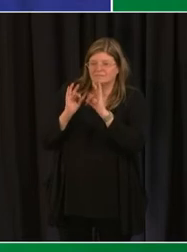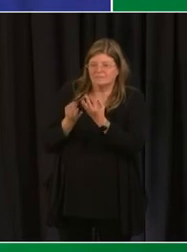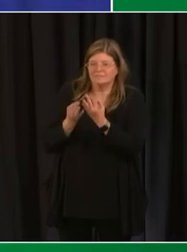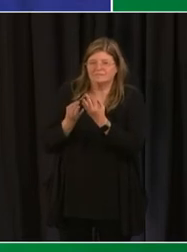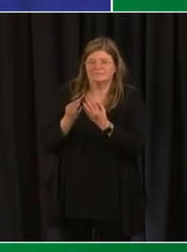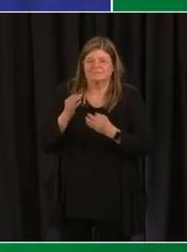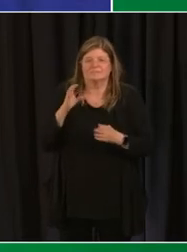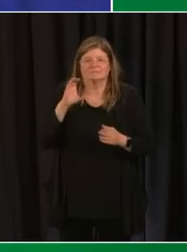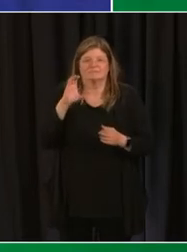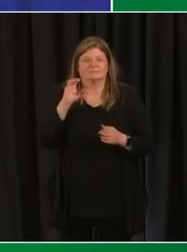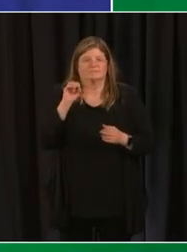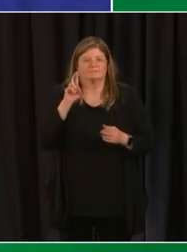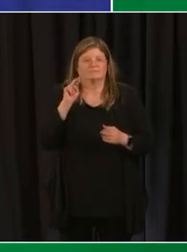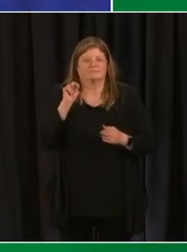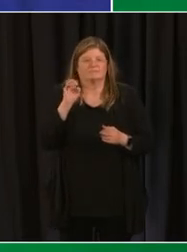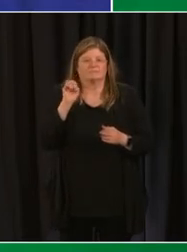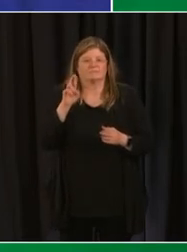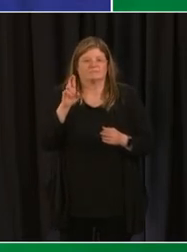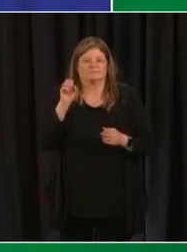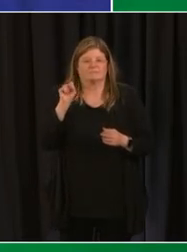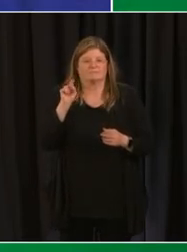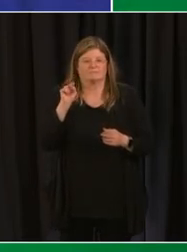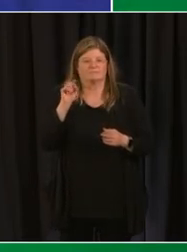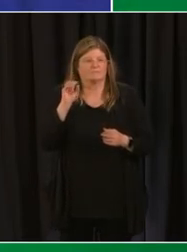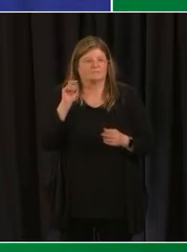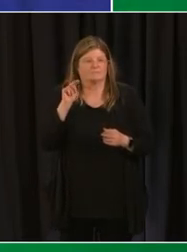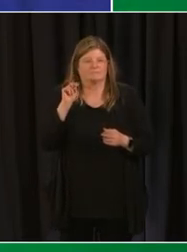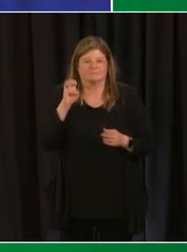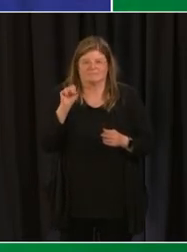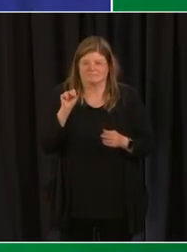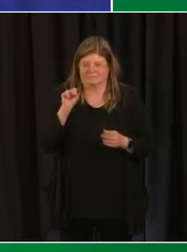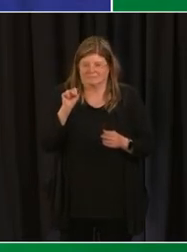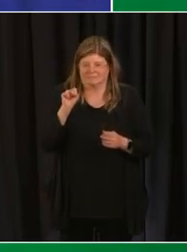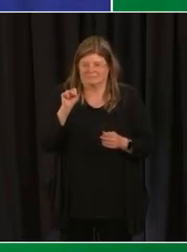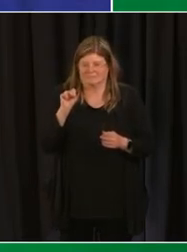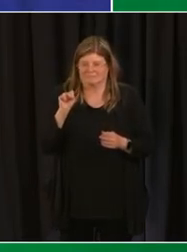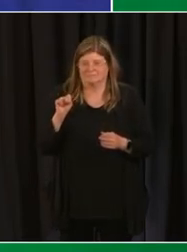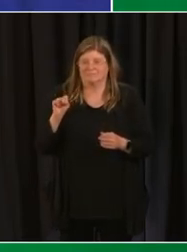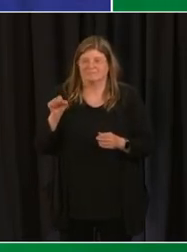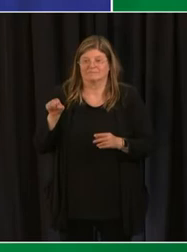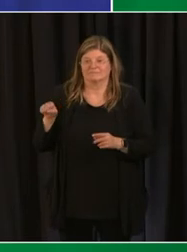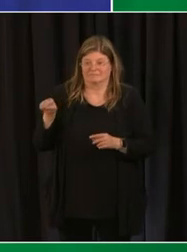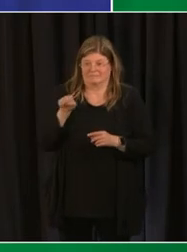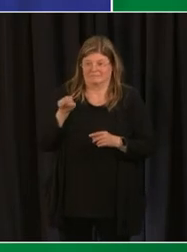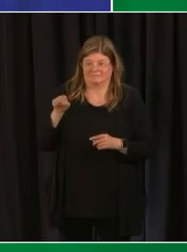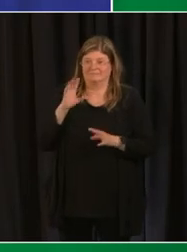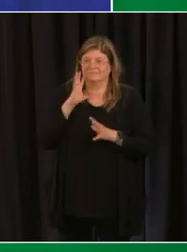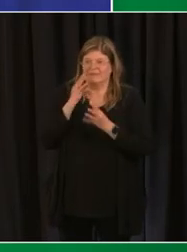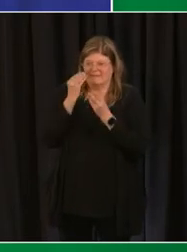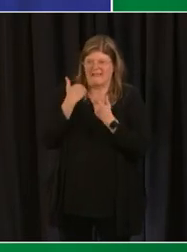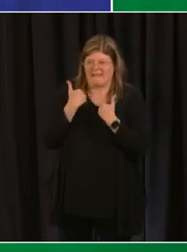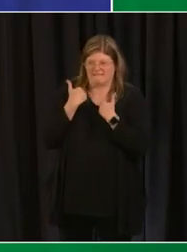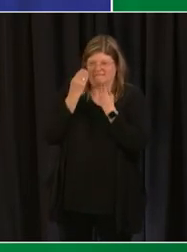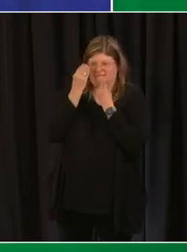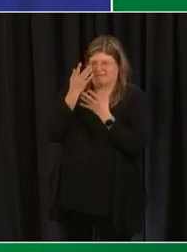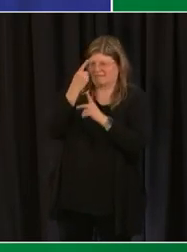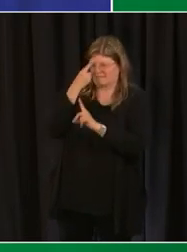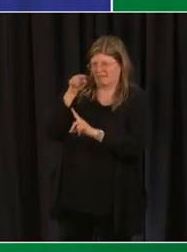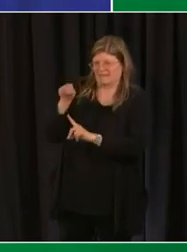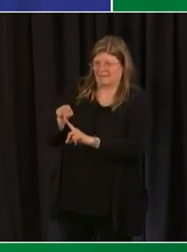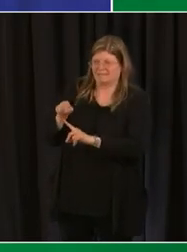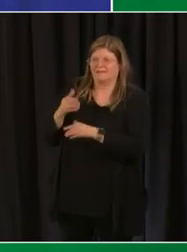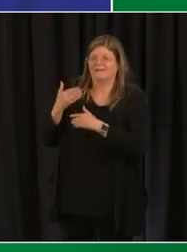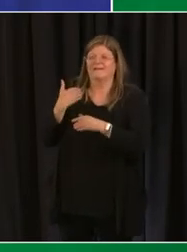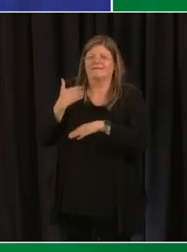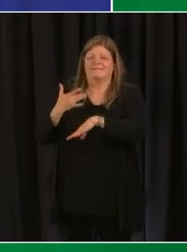which have been created by um the family and public engagement team so i know the information for those are are prominent and